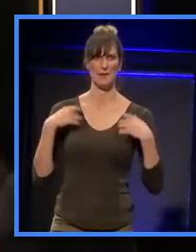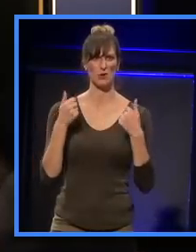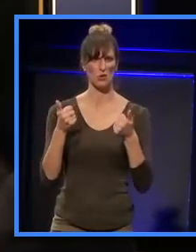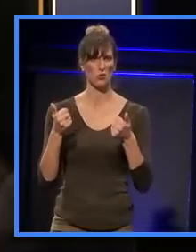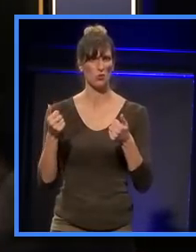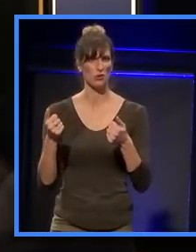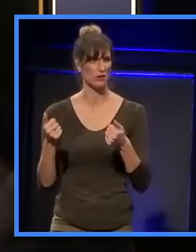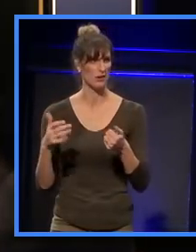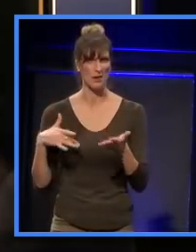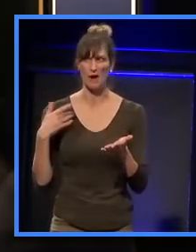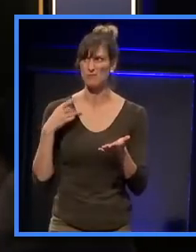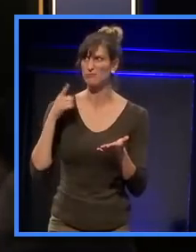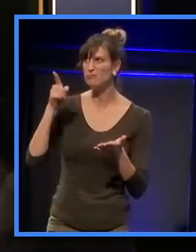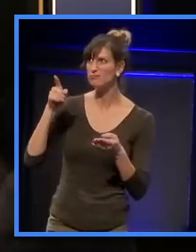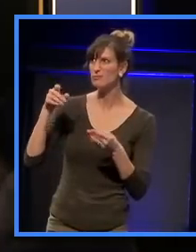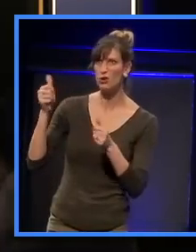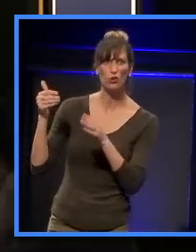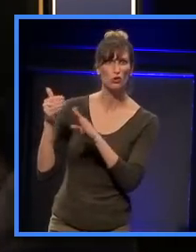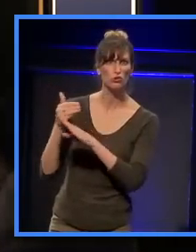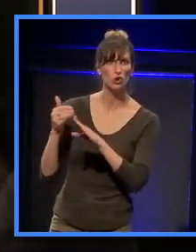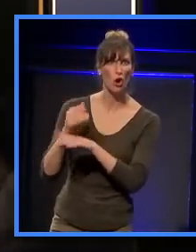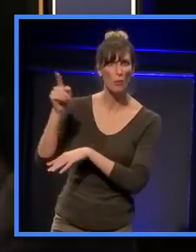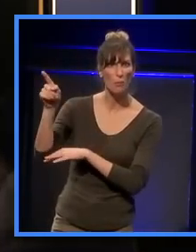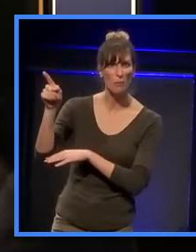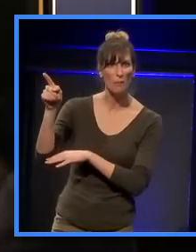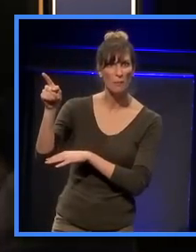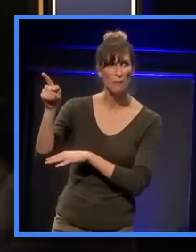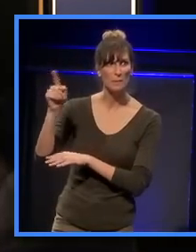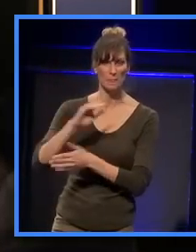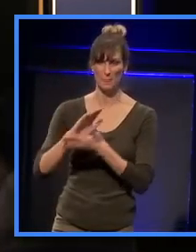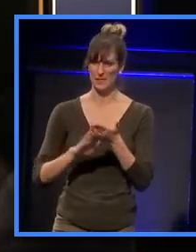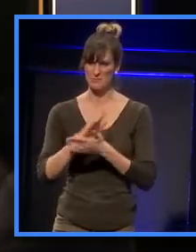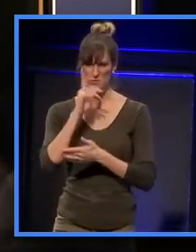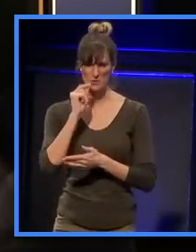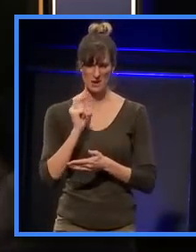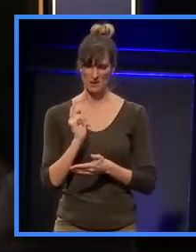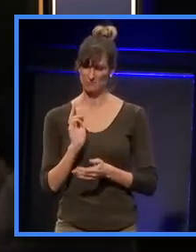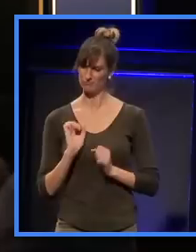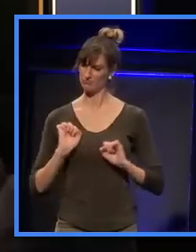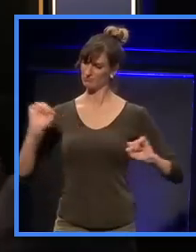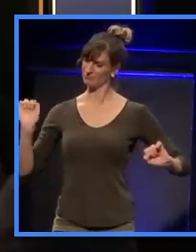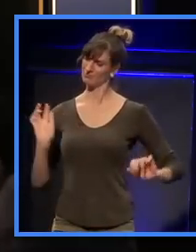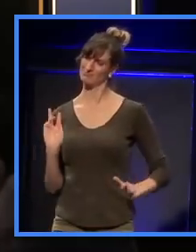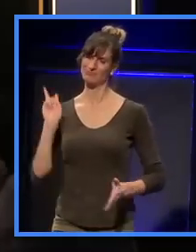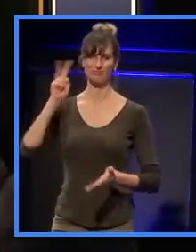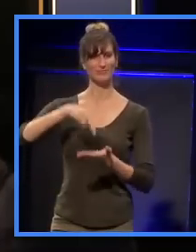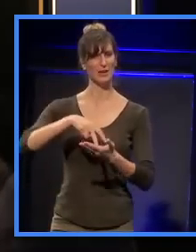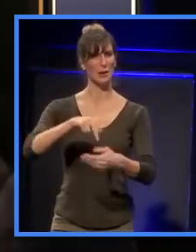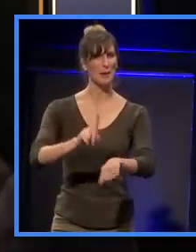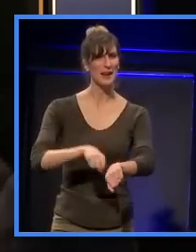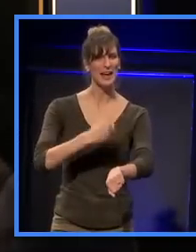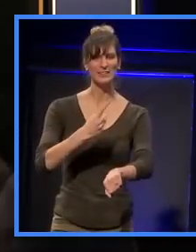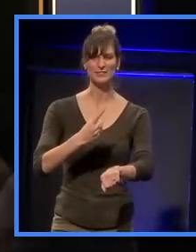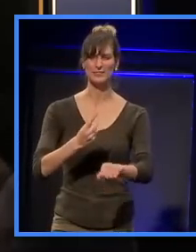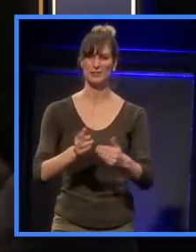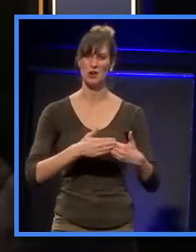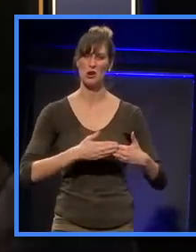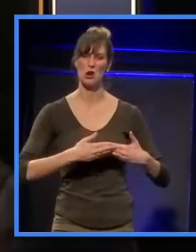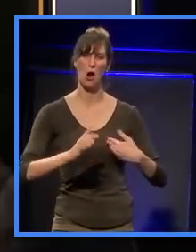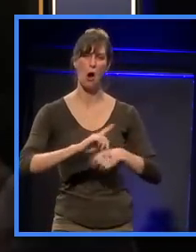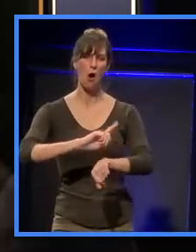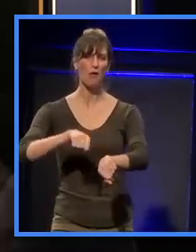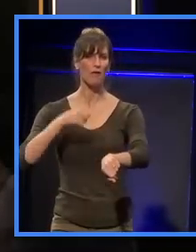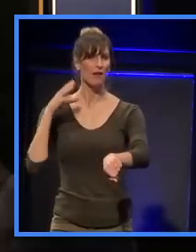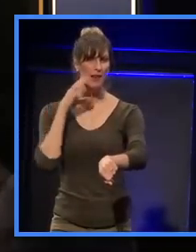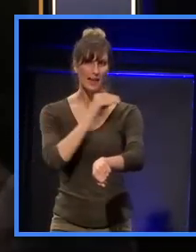that this was a great advertisement for getting up late, for having a long lunch, and being wonderfully successful and creative.